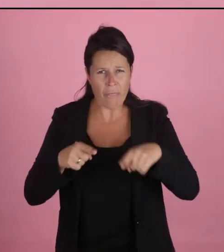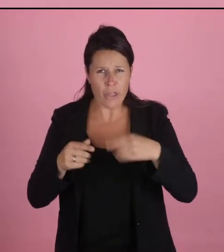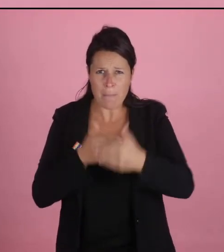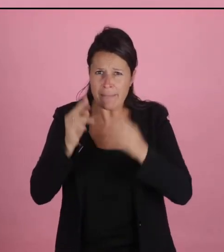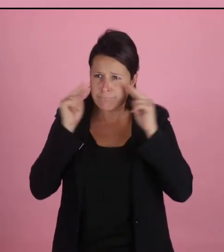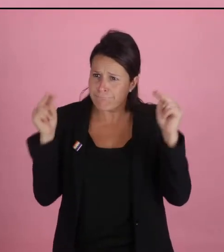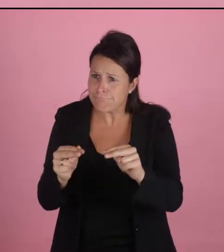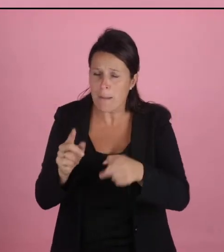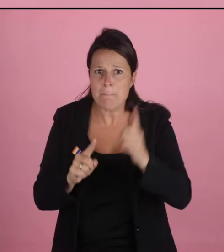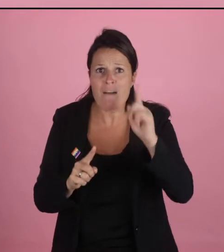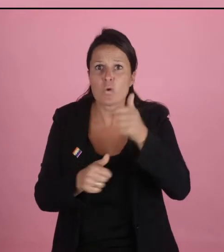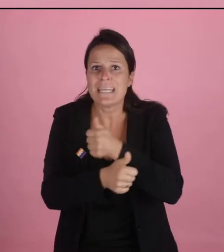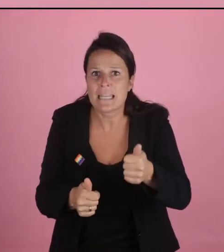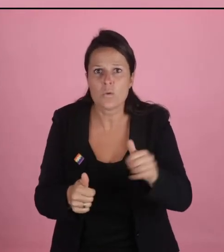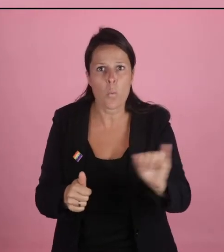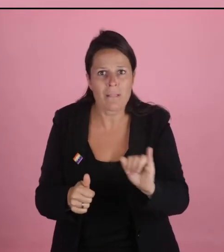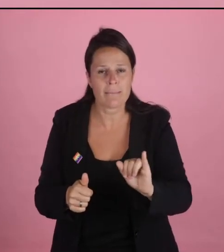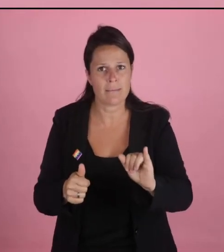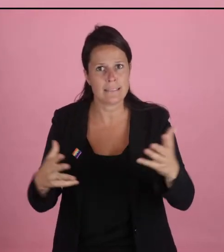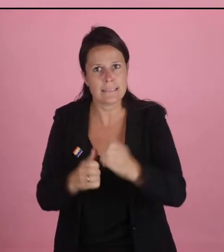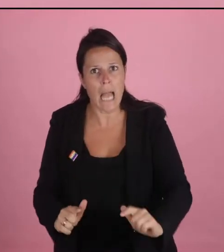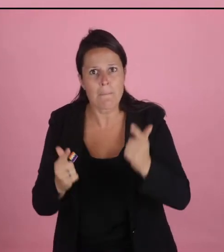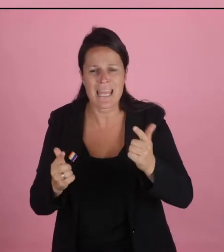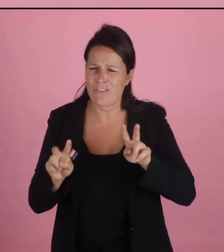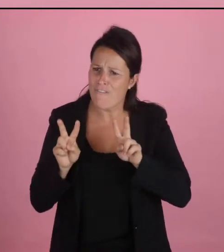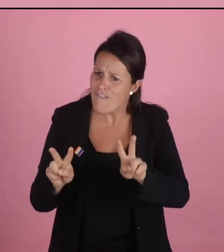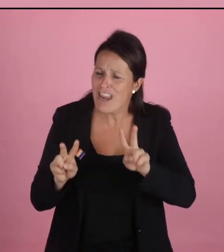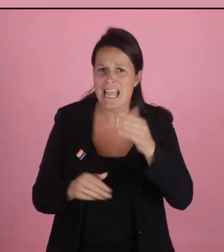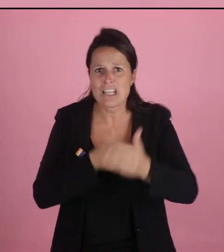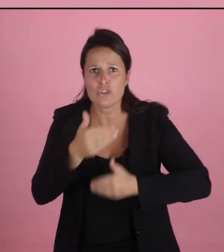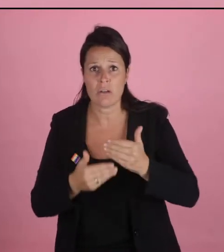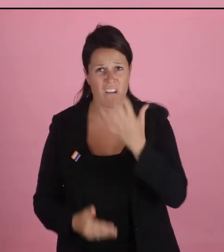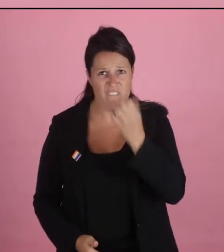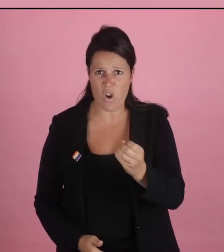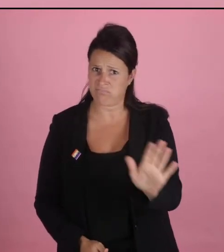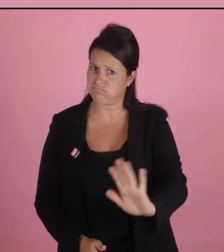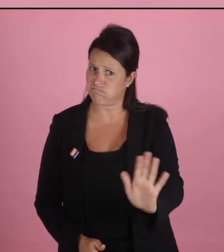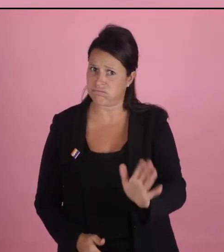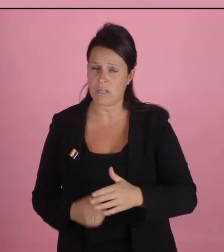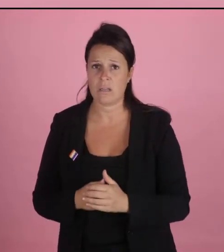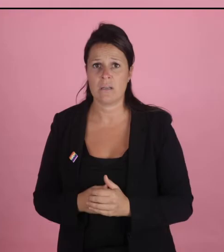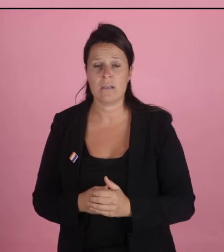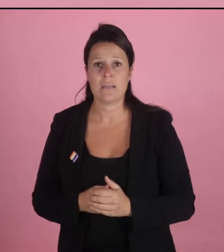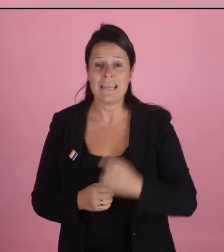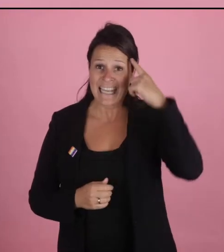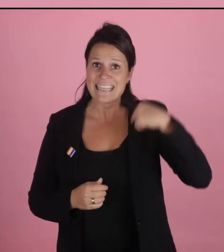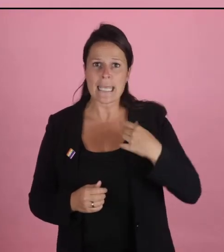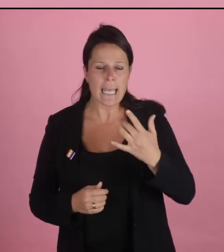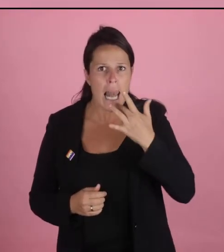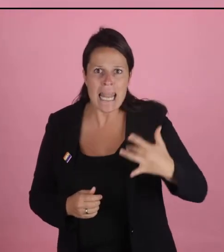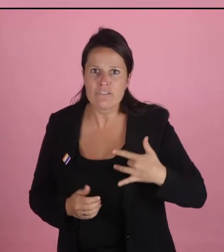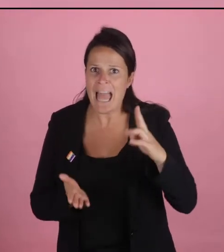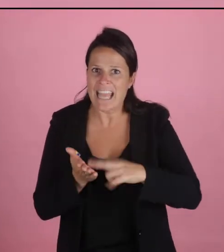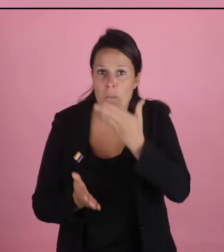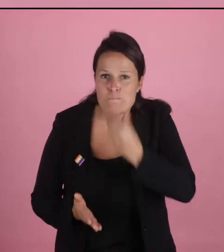of, we see things differently, but it's just for everyone to live in peace and not try to hold grudges towards each other.